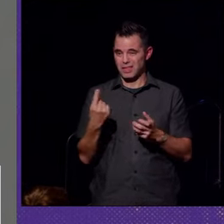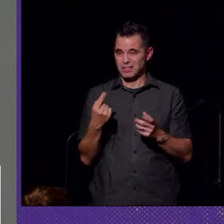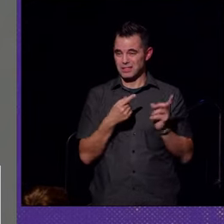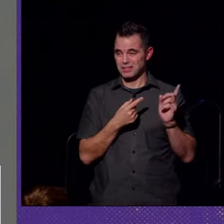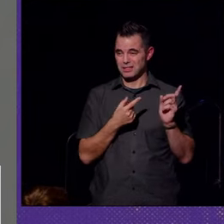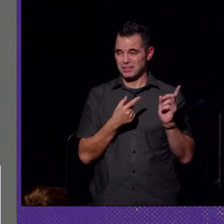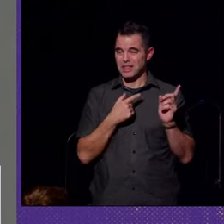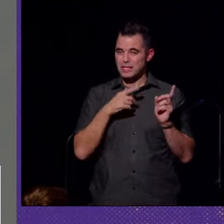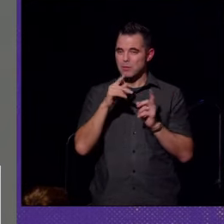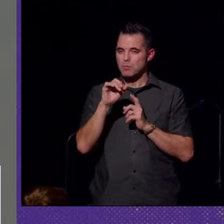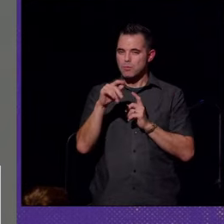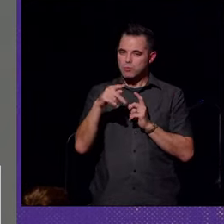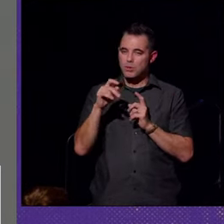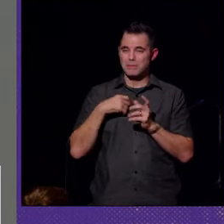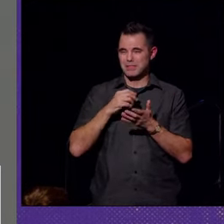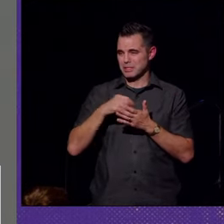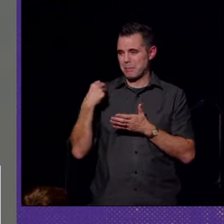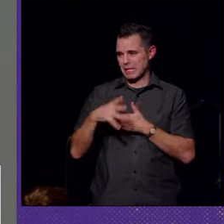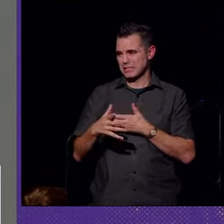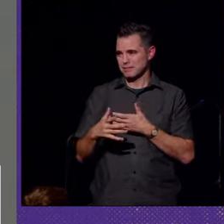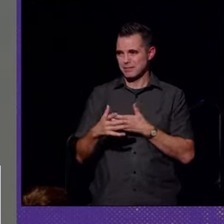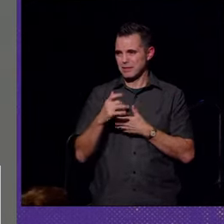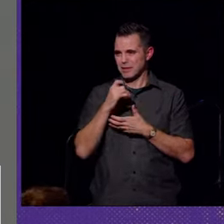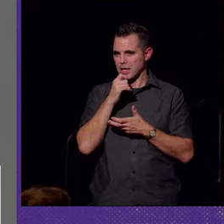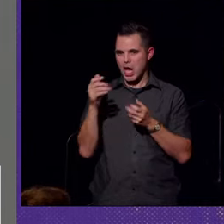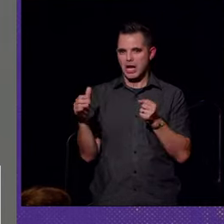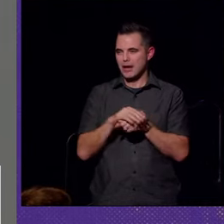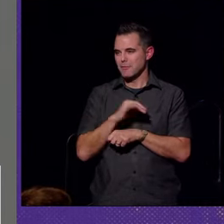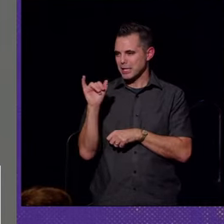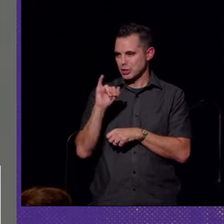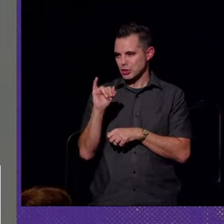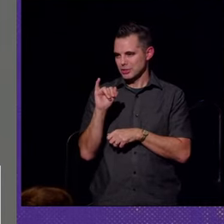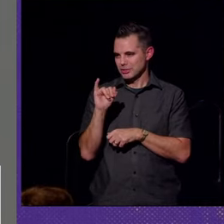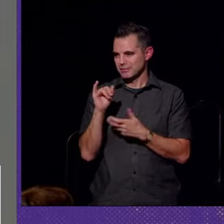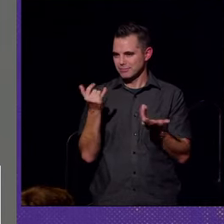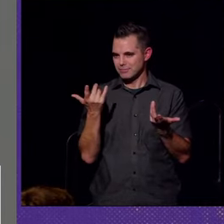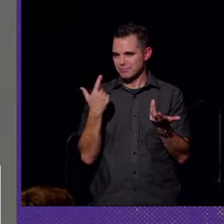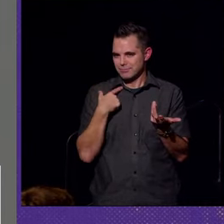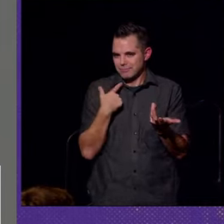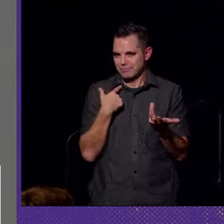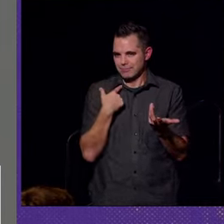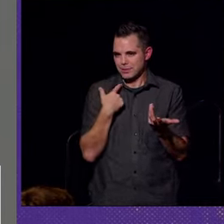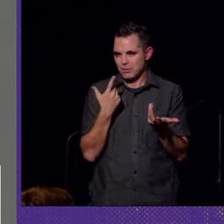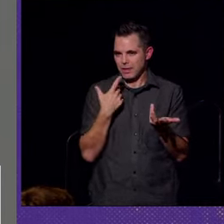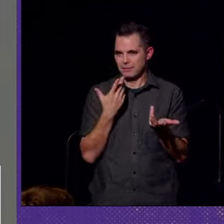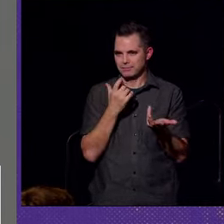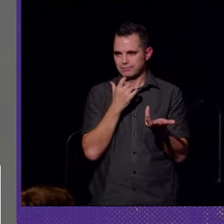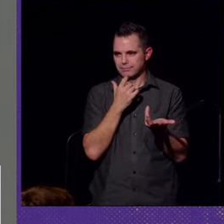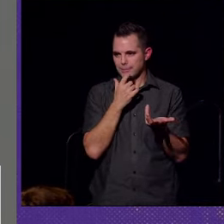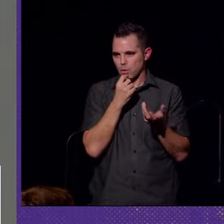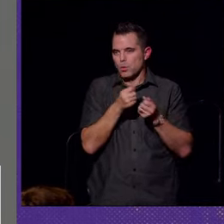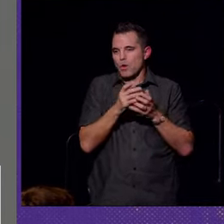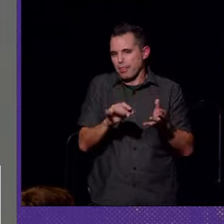these, these prototypes are expensive and not covered by insurance. So they're moot, in other words.